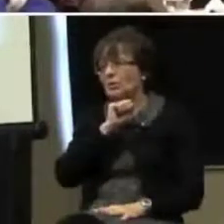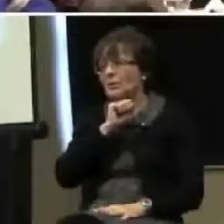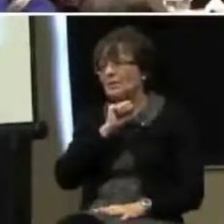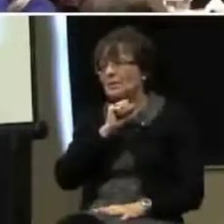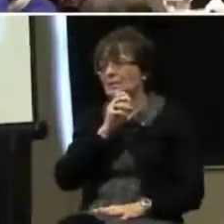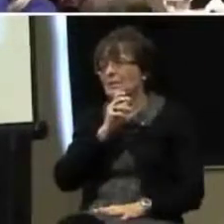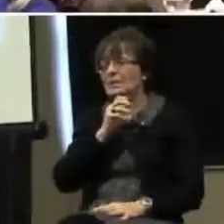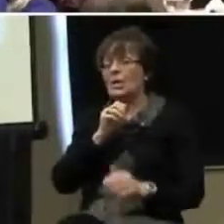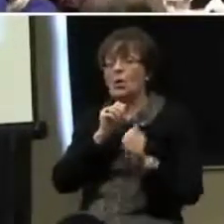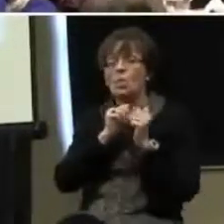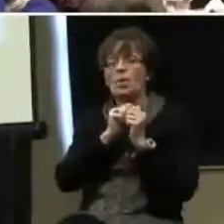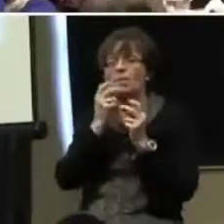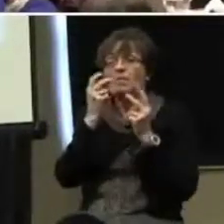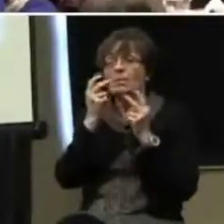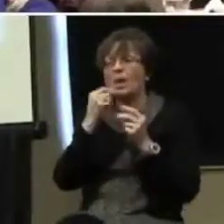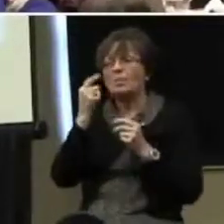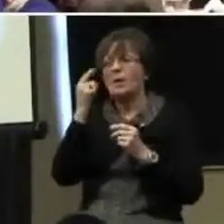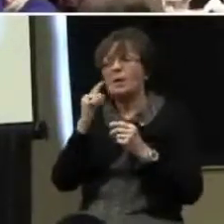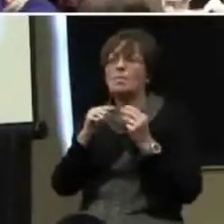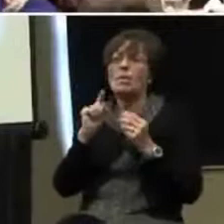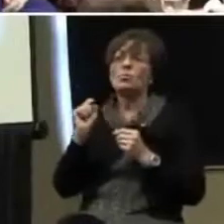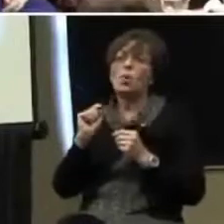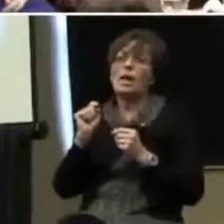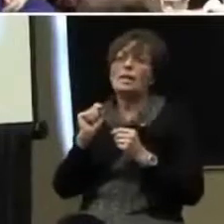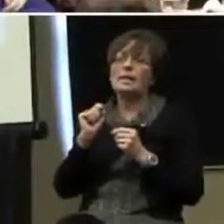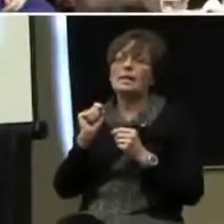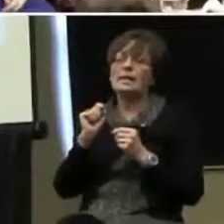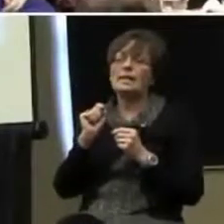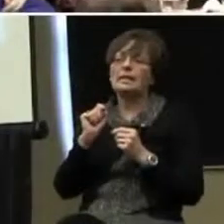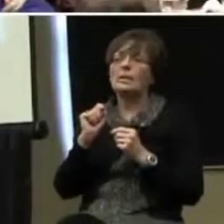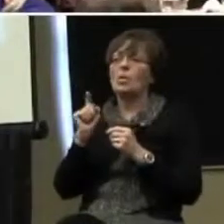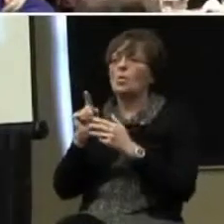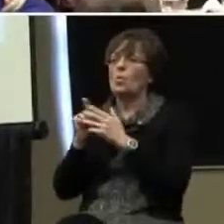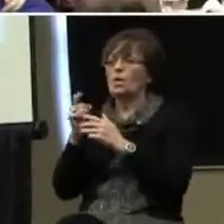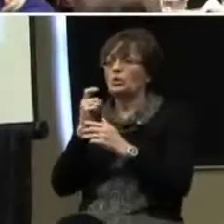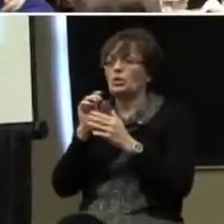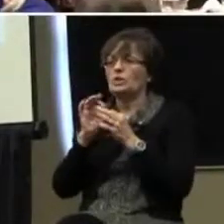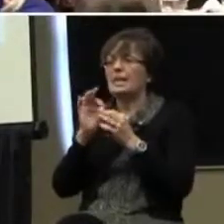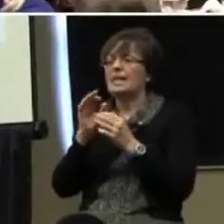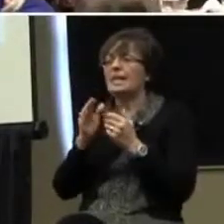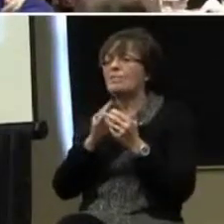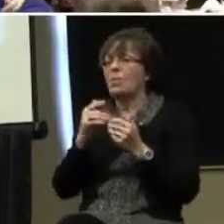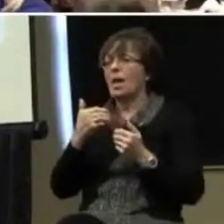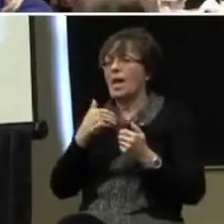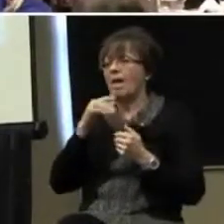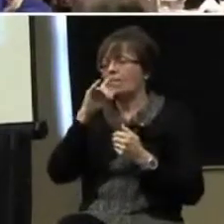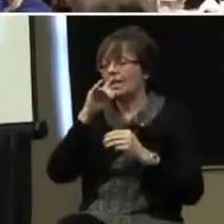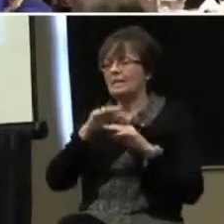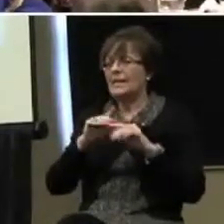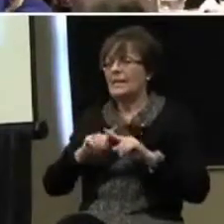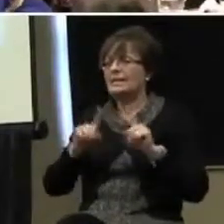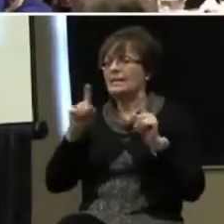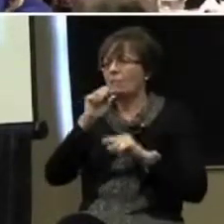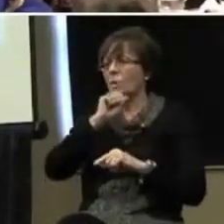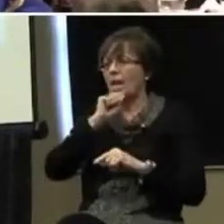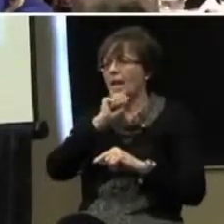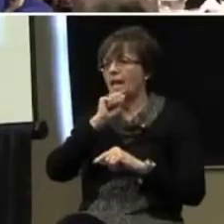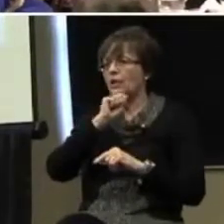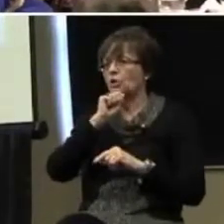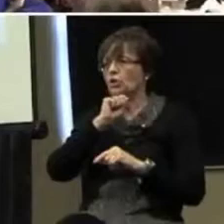You know, so still with visual, I'm thinking of the toileting one of the things that, so even though I still have different or different needs.